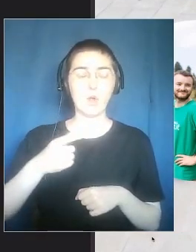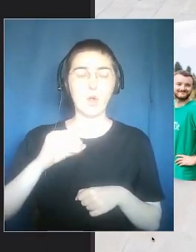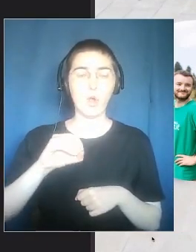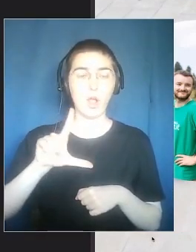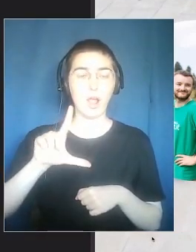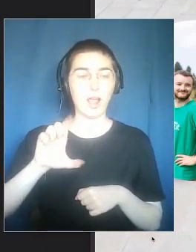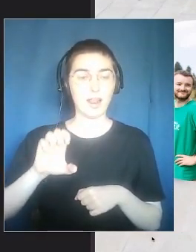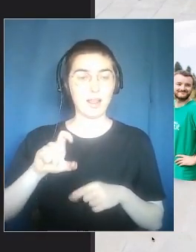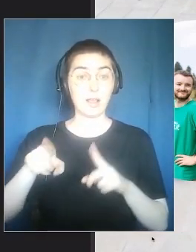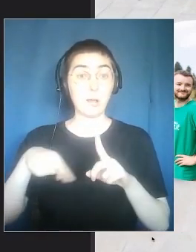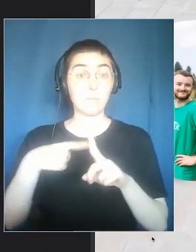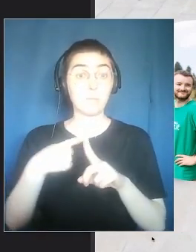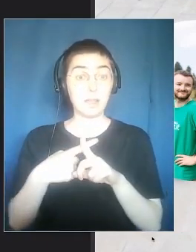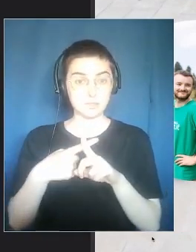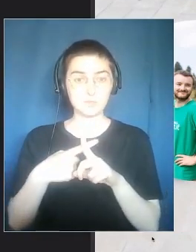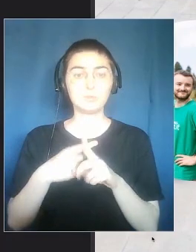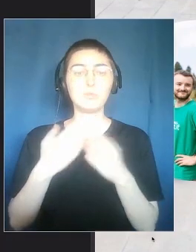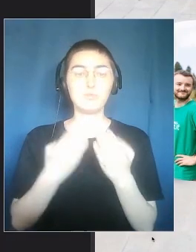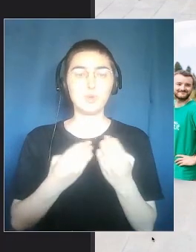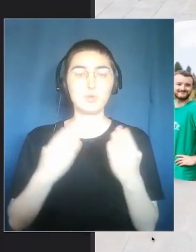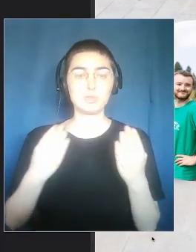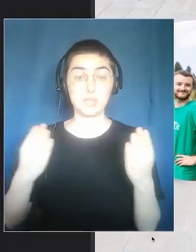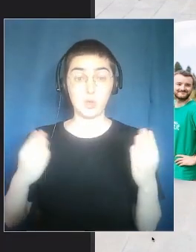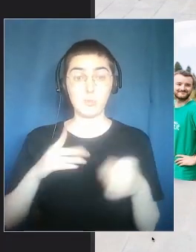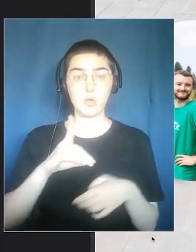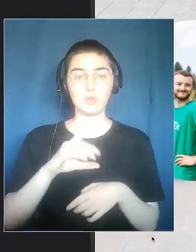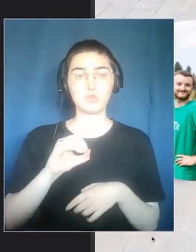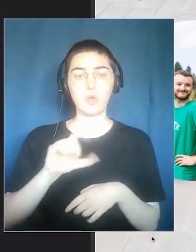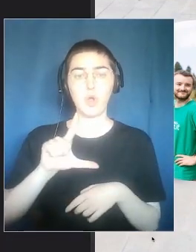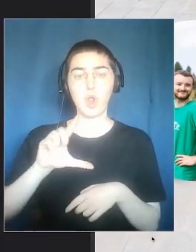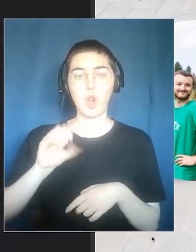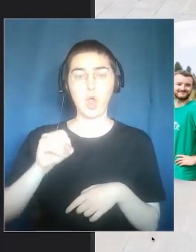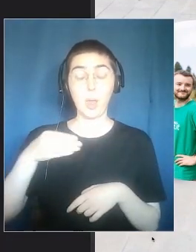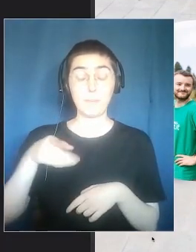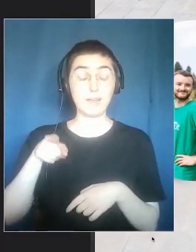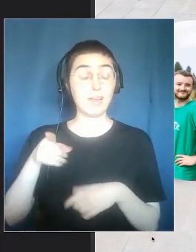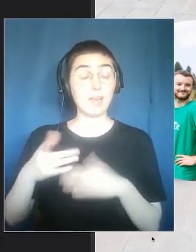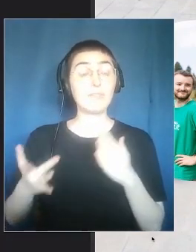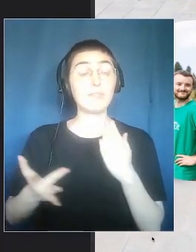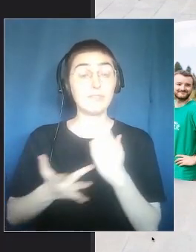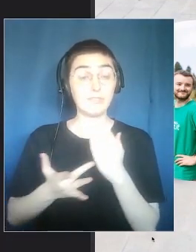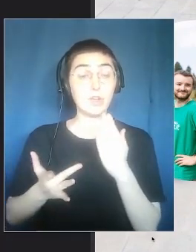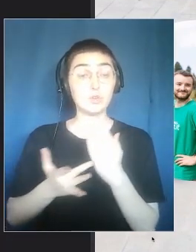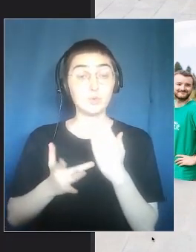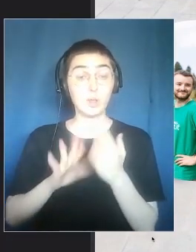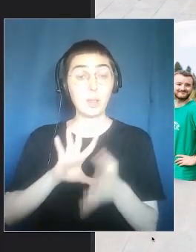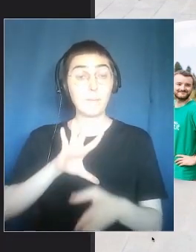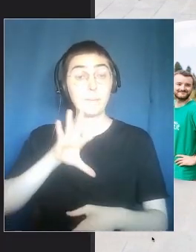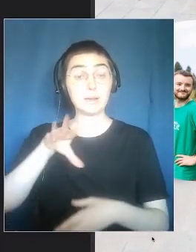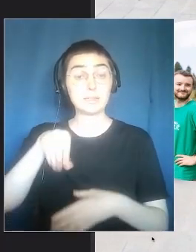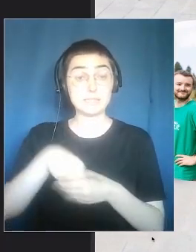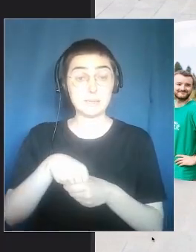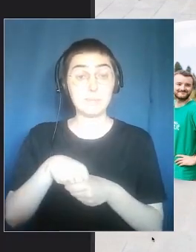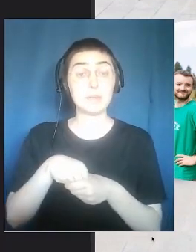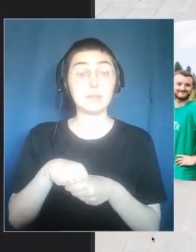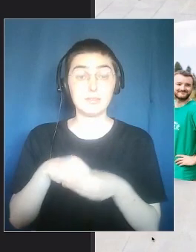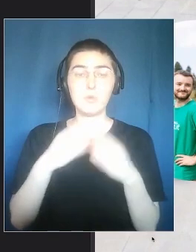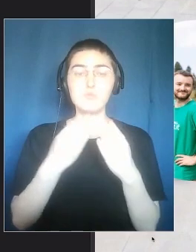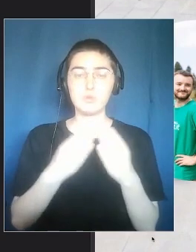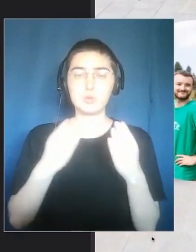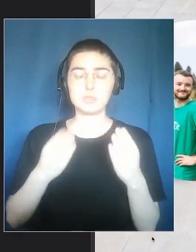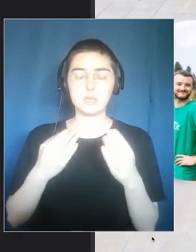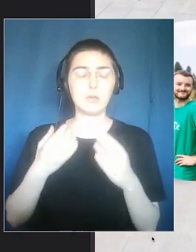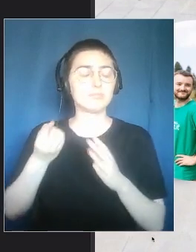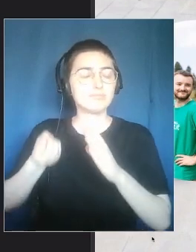play. And also Museo Dolom.it, a participative museum